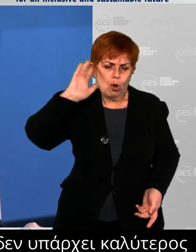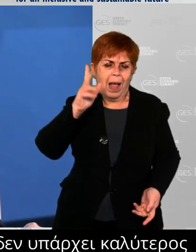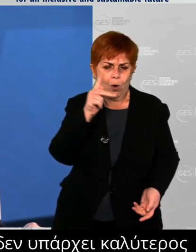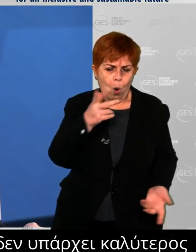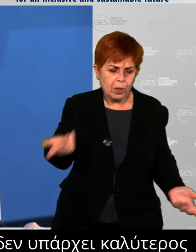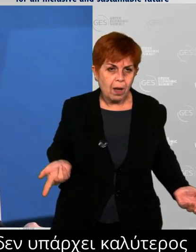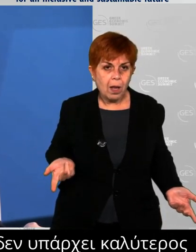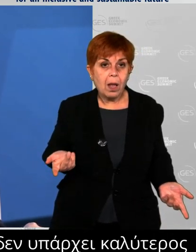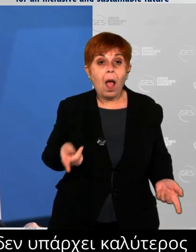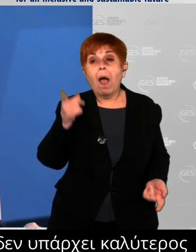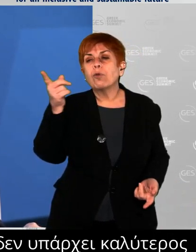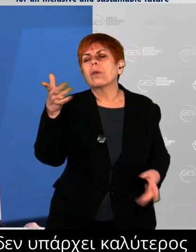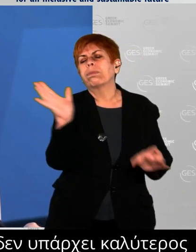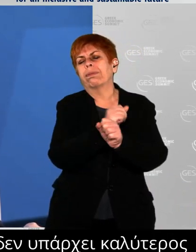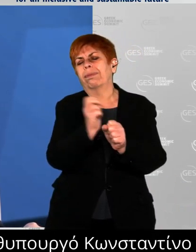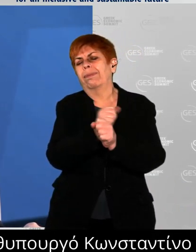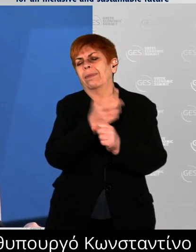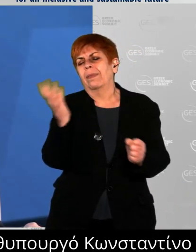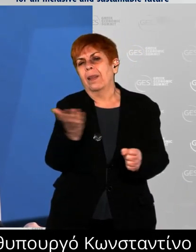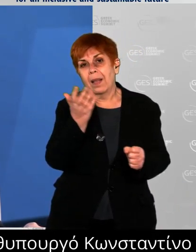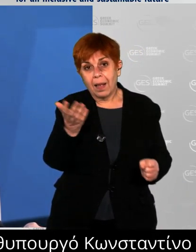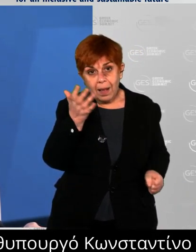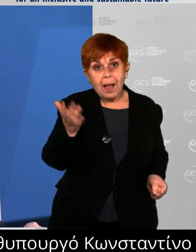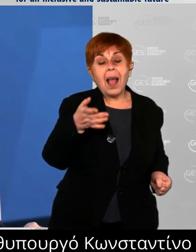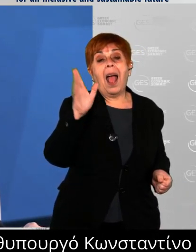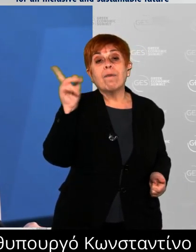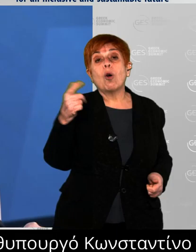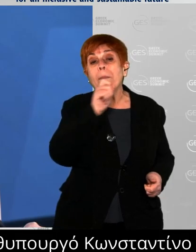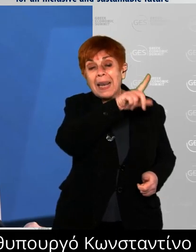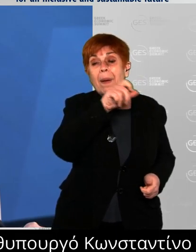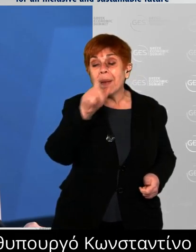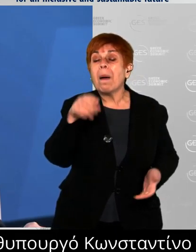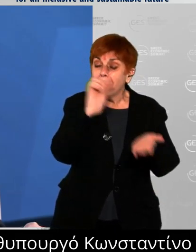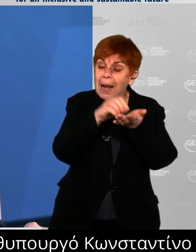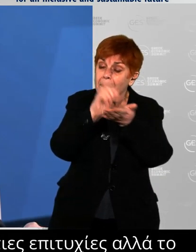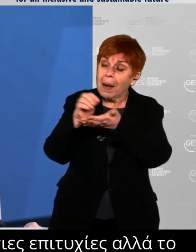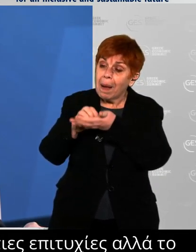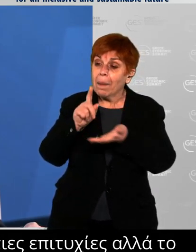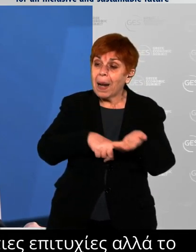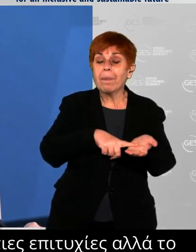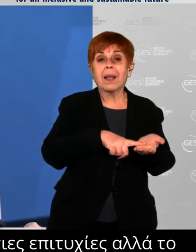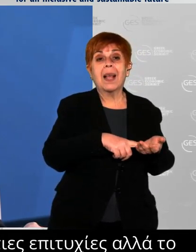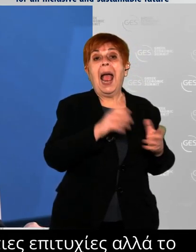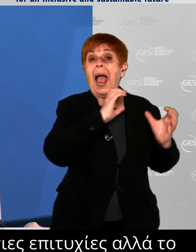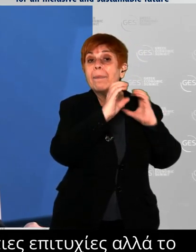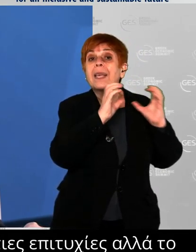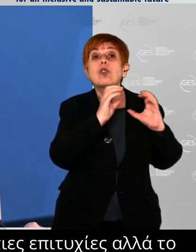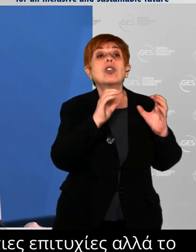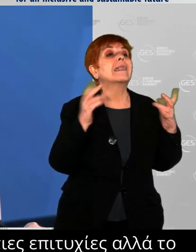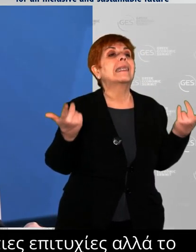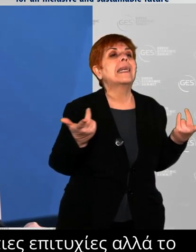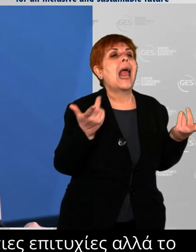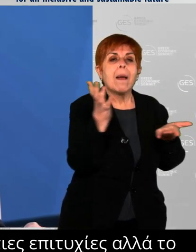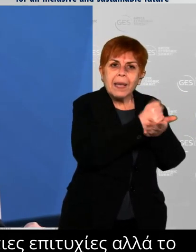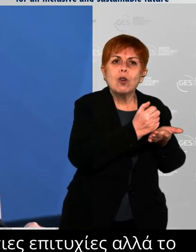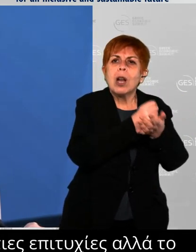and over again. Drawing attention to the record of success and the fact that the companies that have come here in a big way